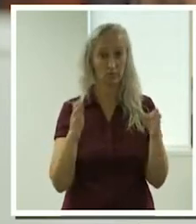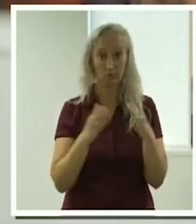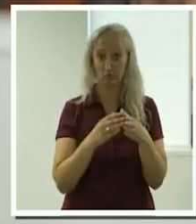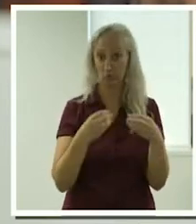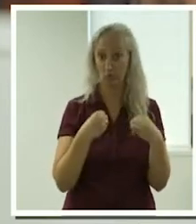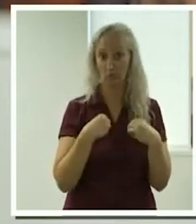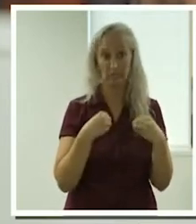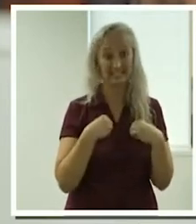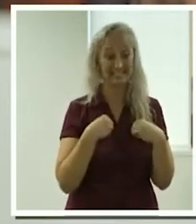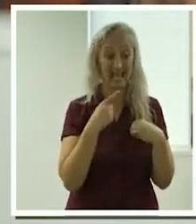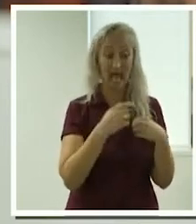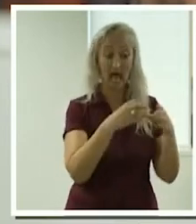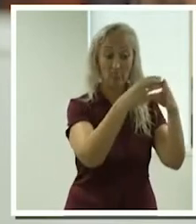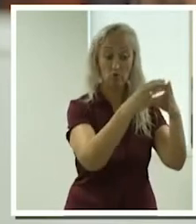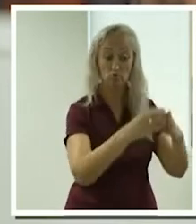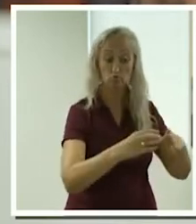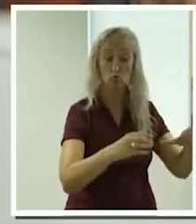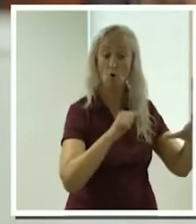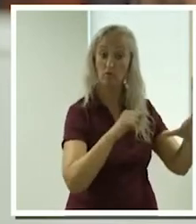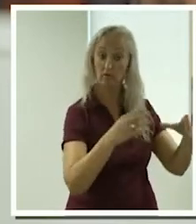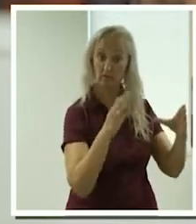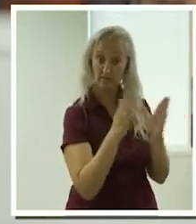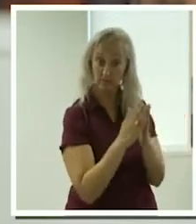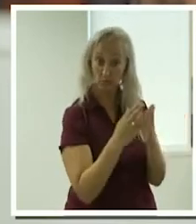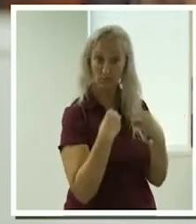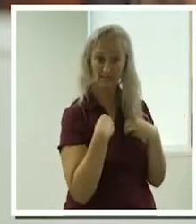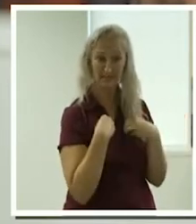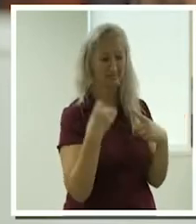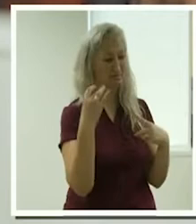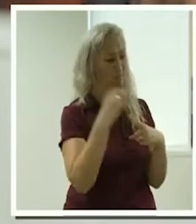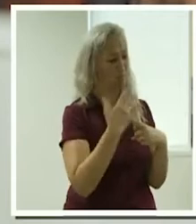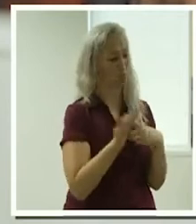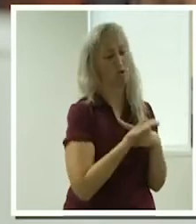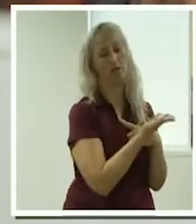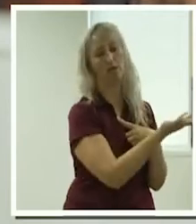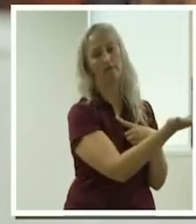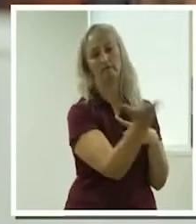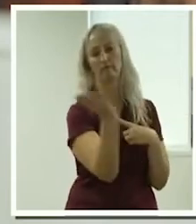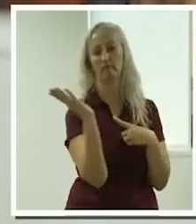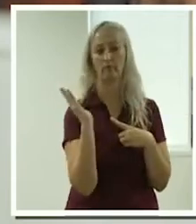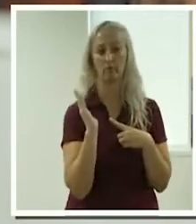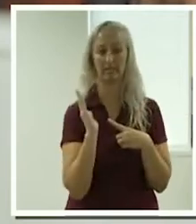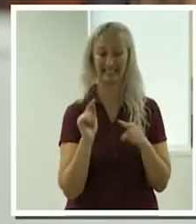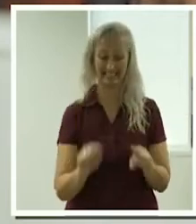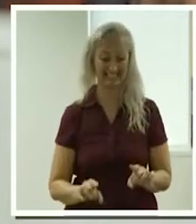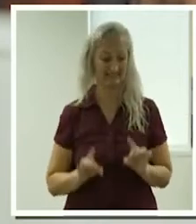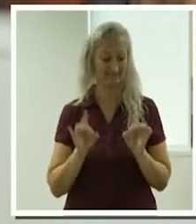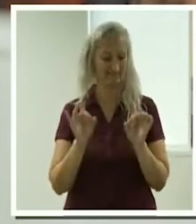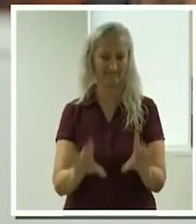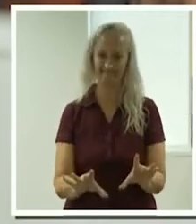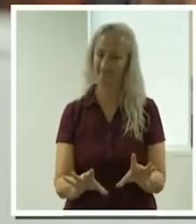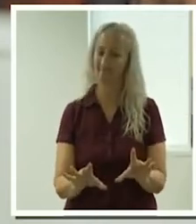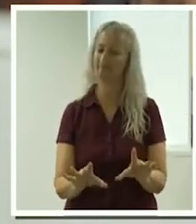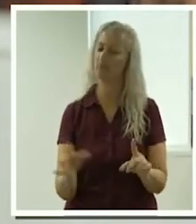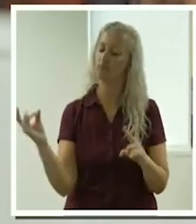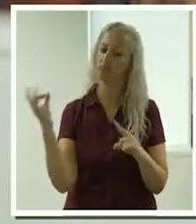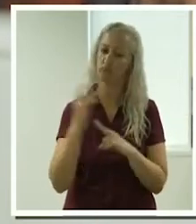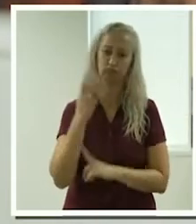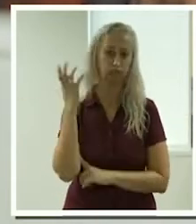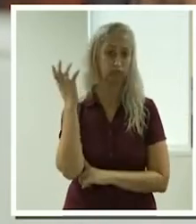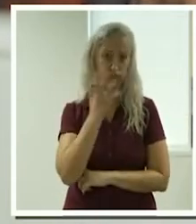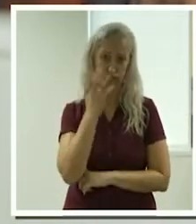growth of small businesses matter to everyone, matter to this country significantly.